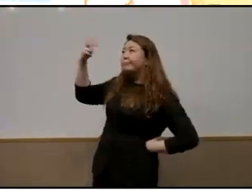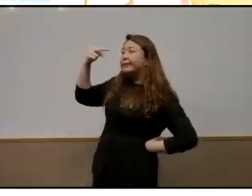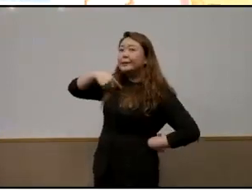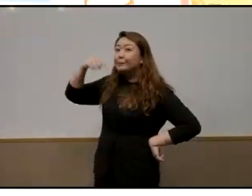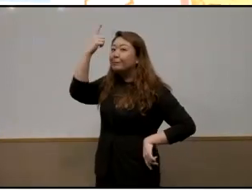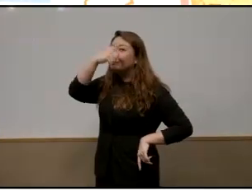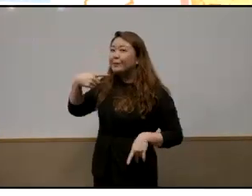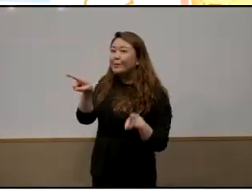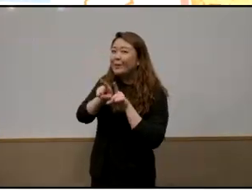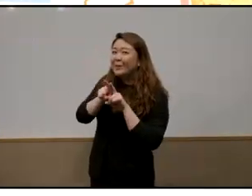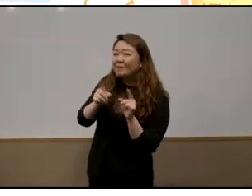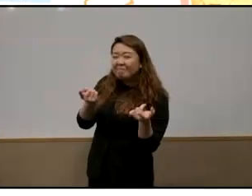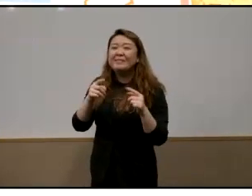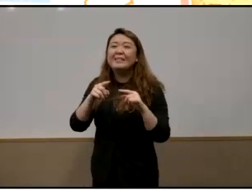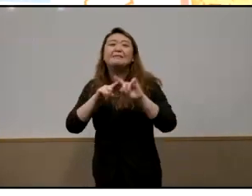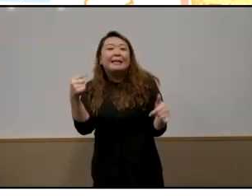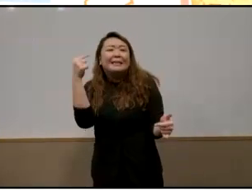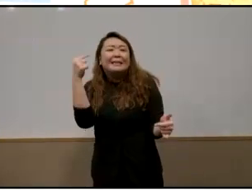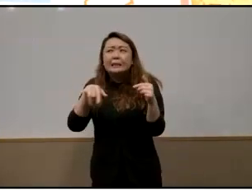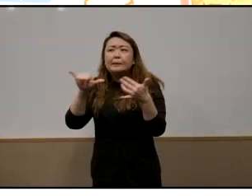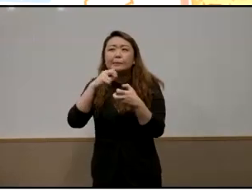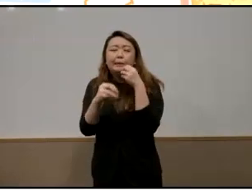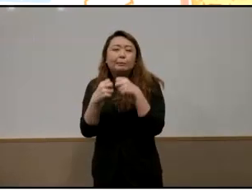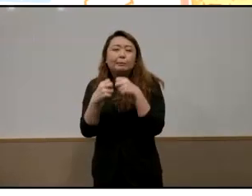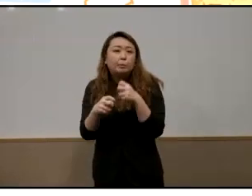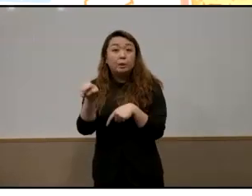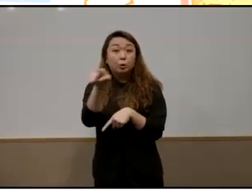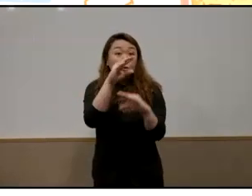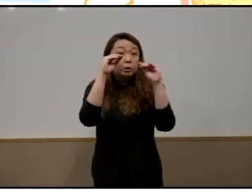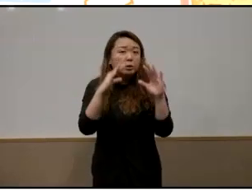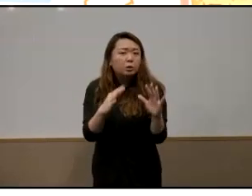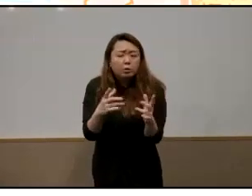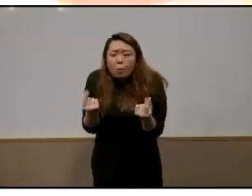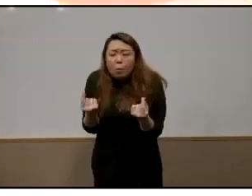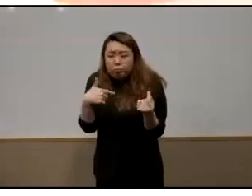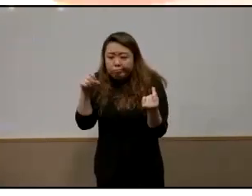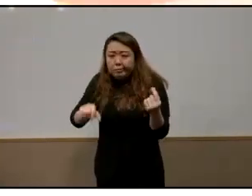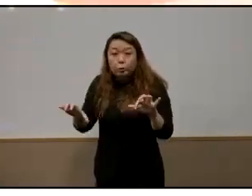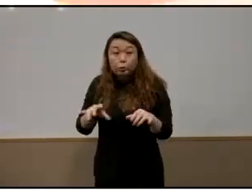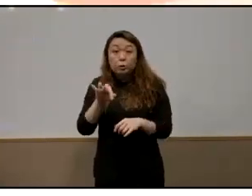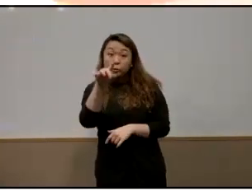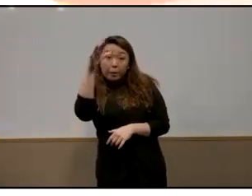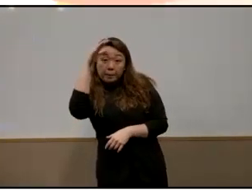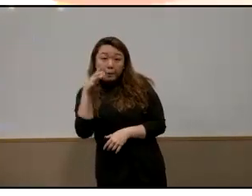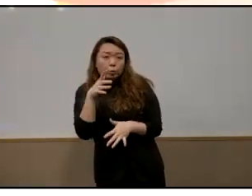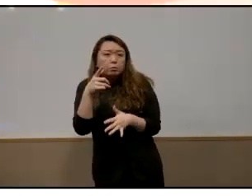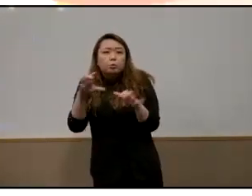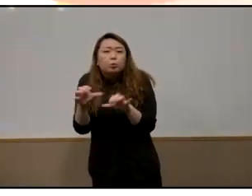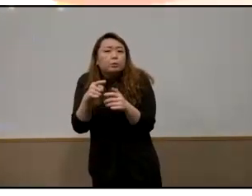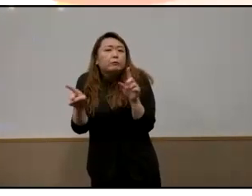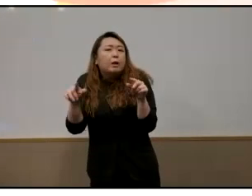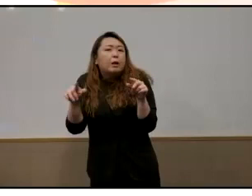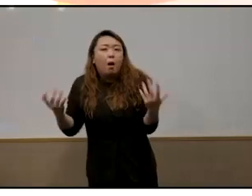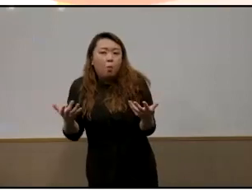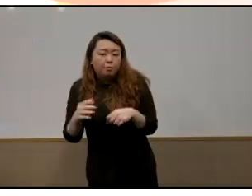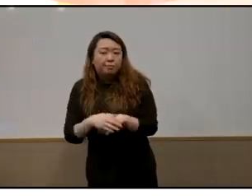two but put it up think about it think about these issues if you're an educator what more can we do if you're a parent what can you do different so as